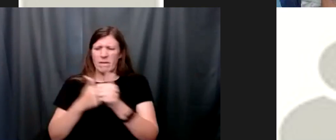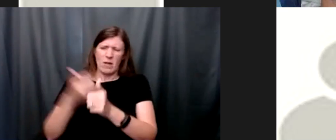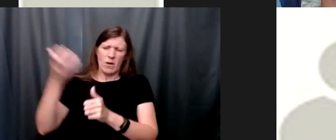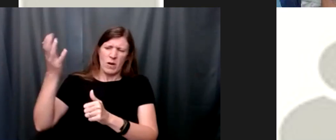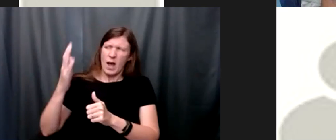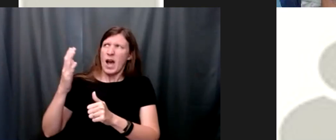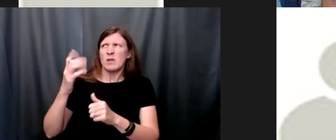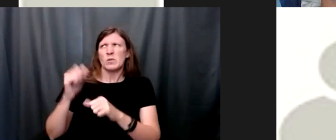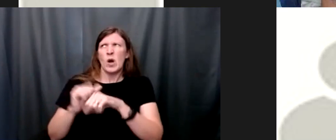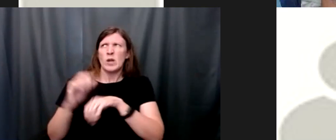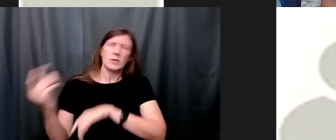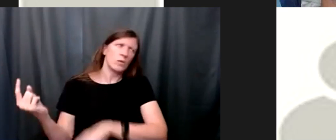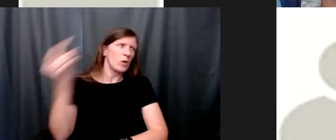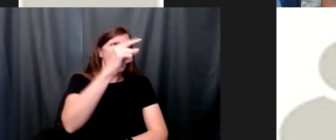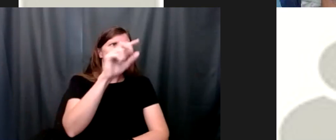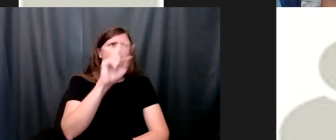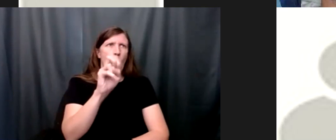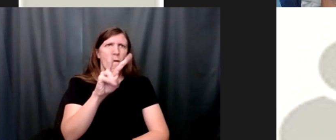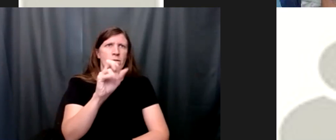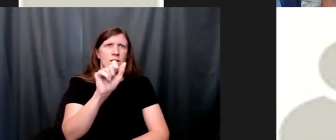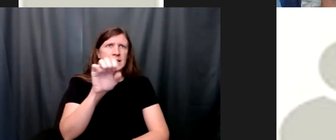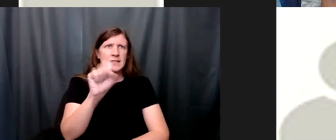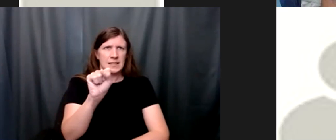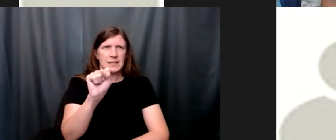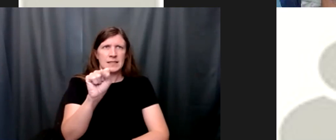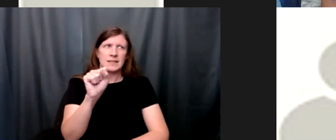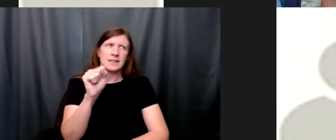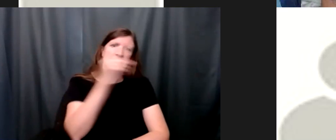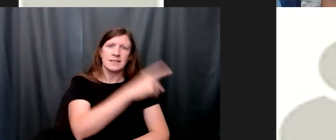didn't go overseas now he sent my kids out of texas